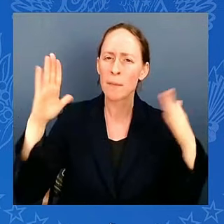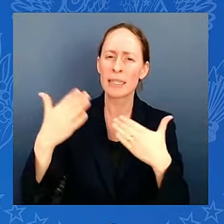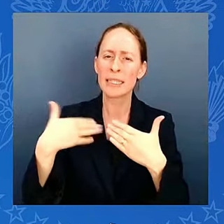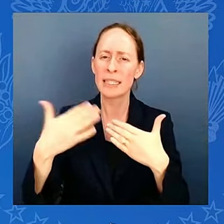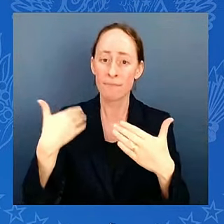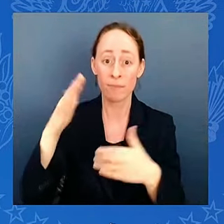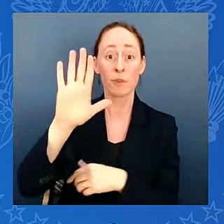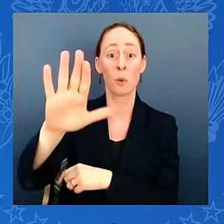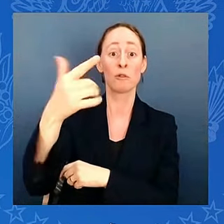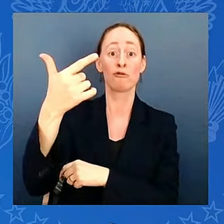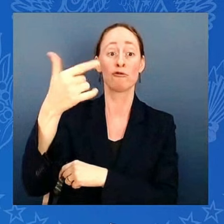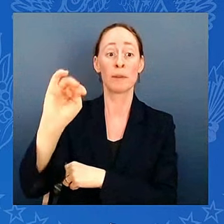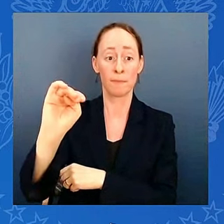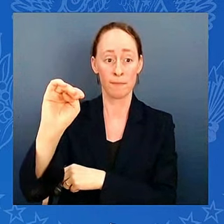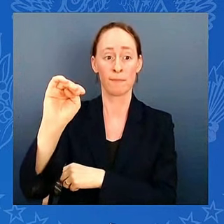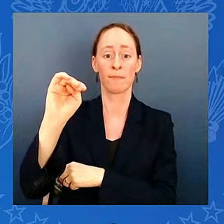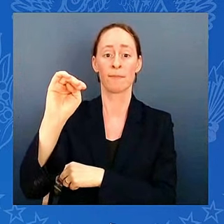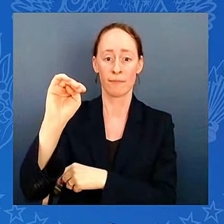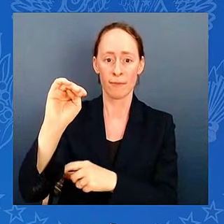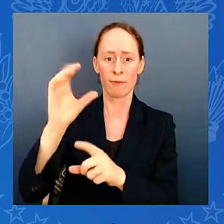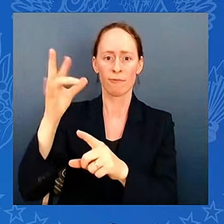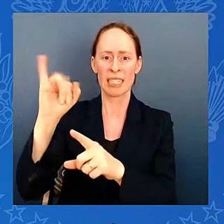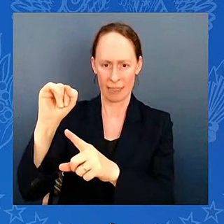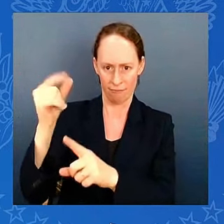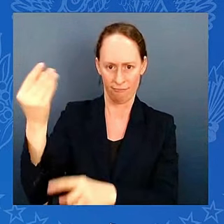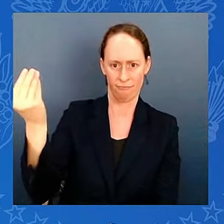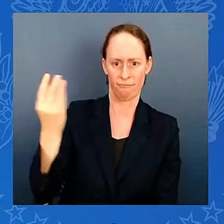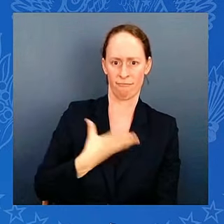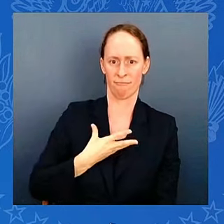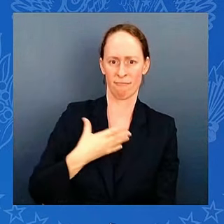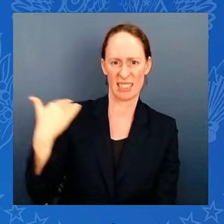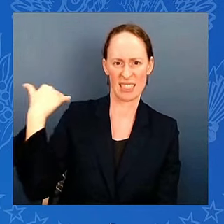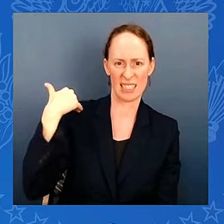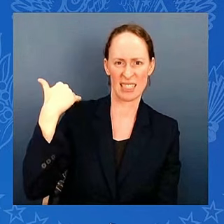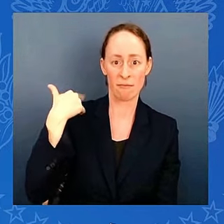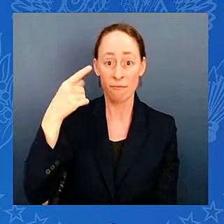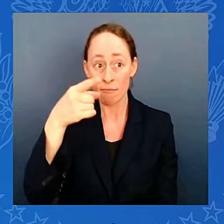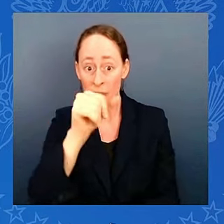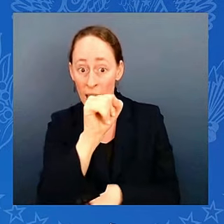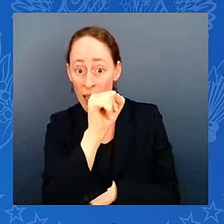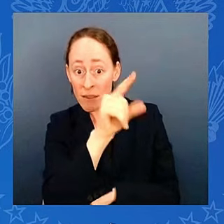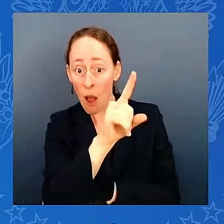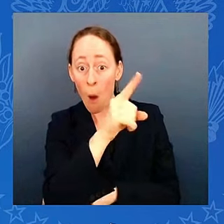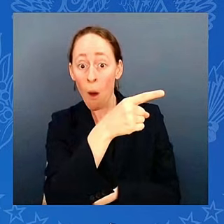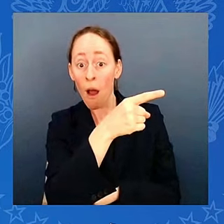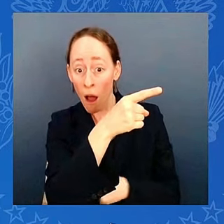Rangers staff if they believed you could win. It's clear if they didn't answer right, they were going to get fired. But anyway,